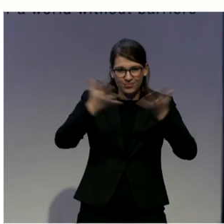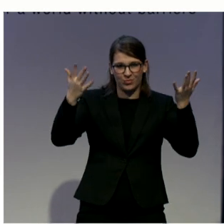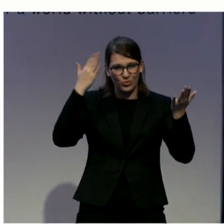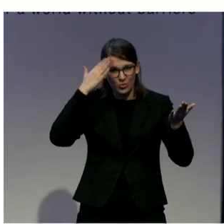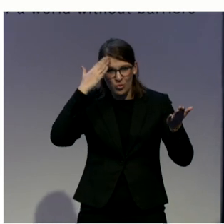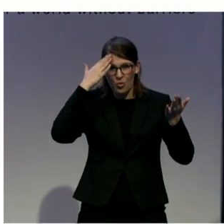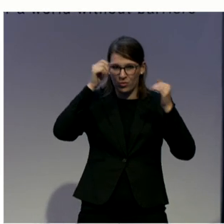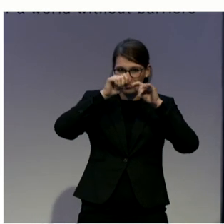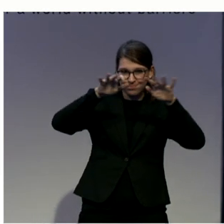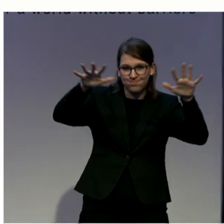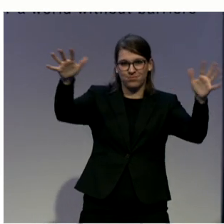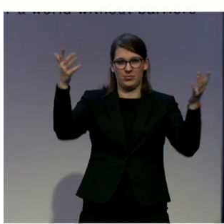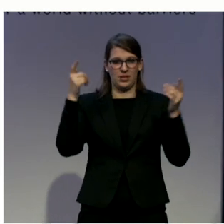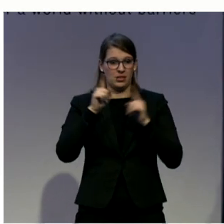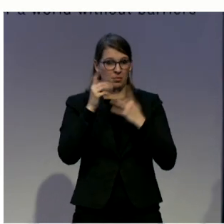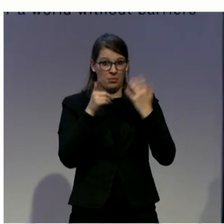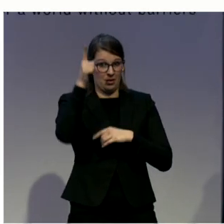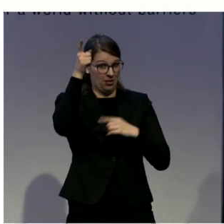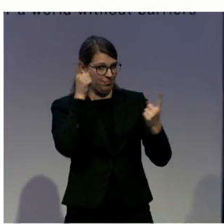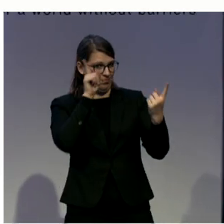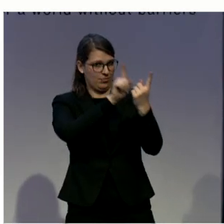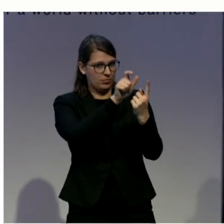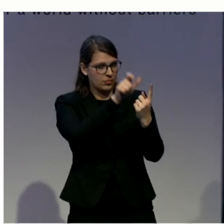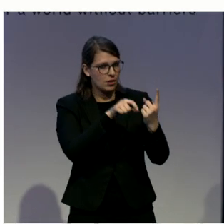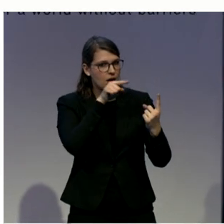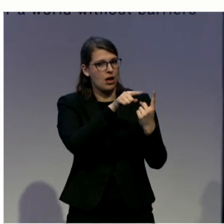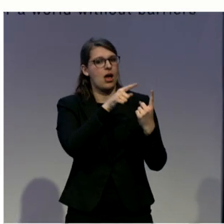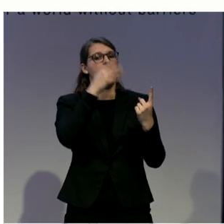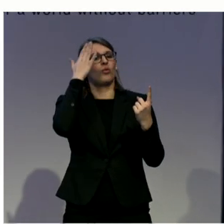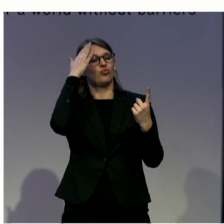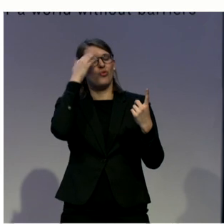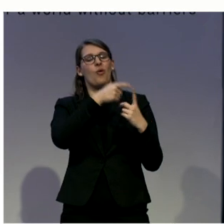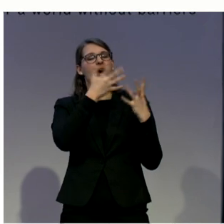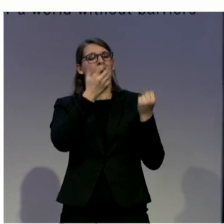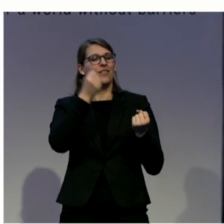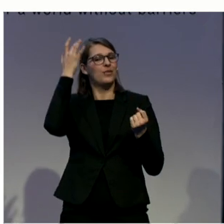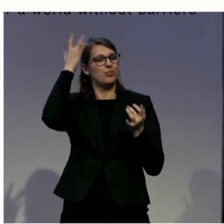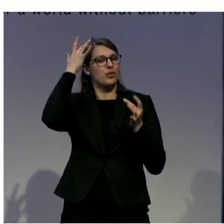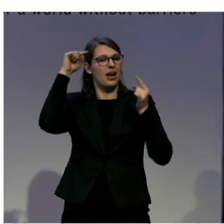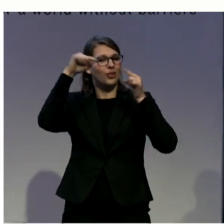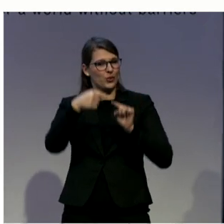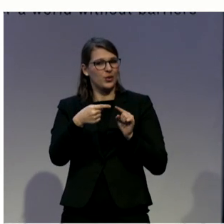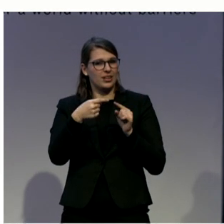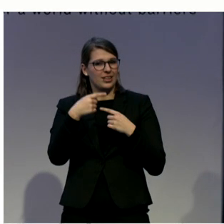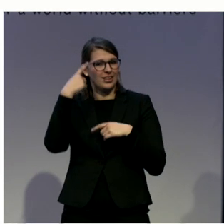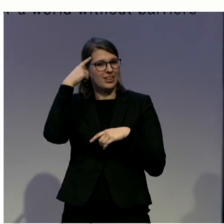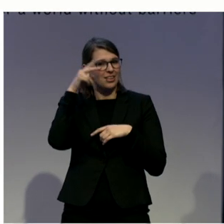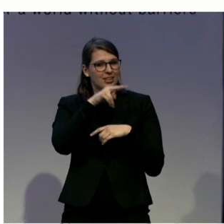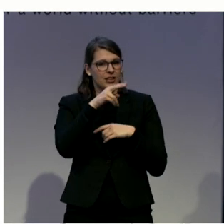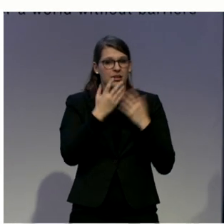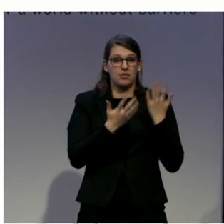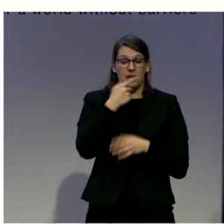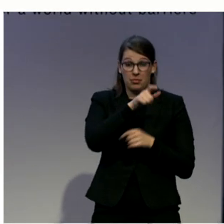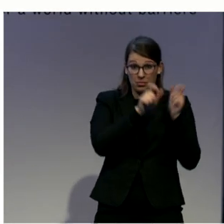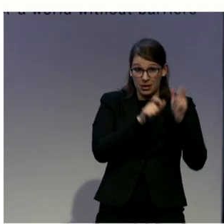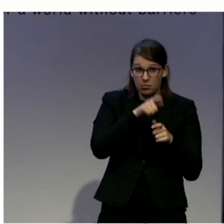contact with somebody with a brain injury, to ensure that those survivors receive appropriate support, and to provide